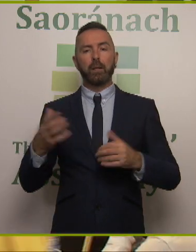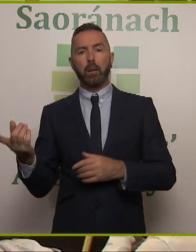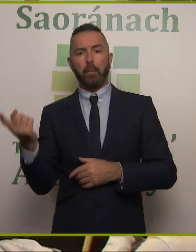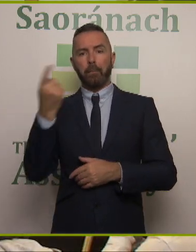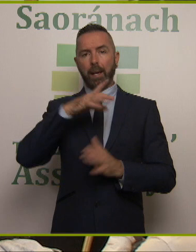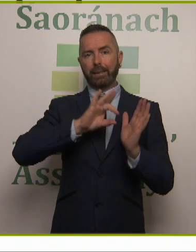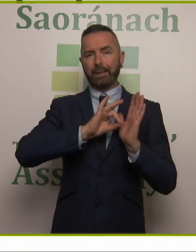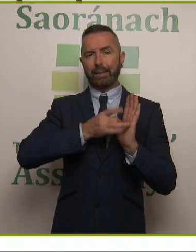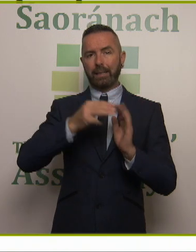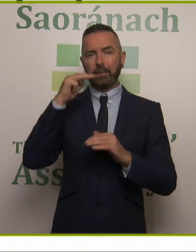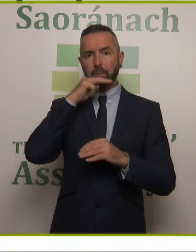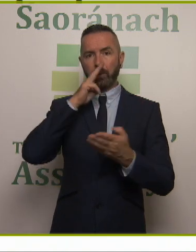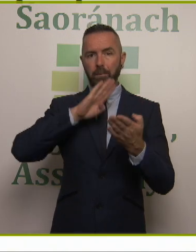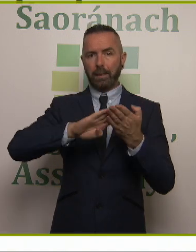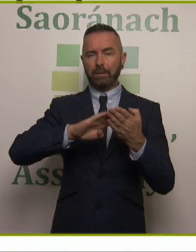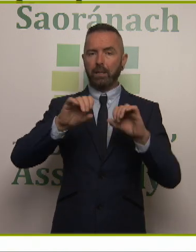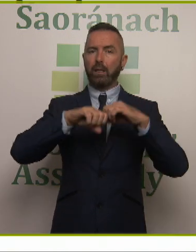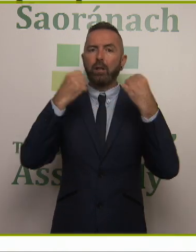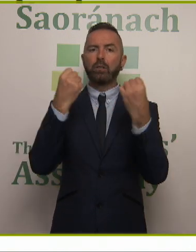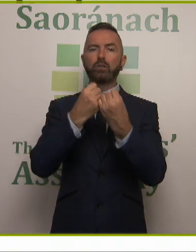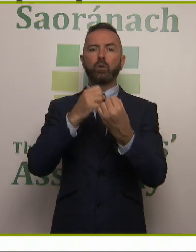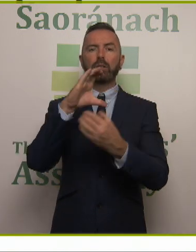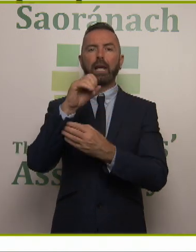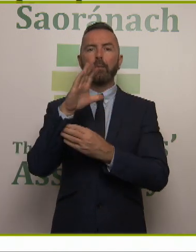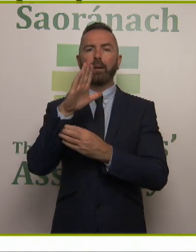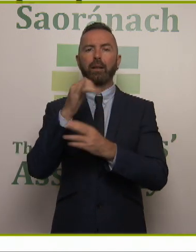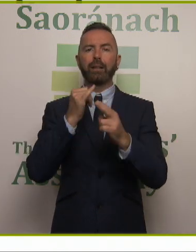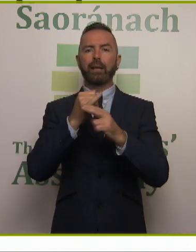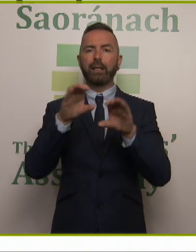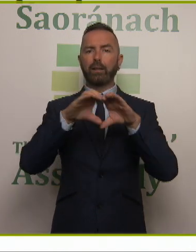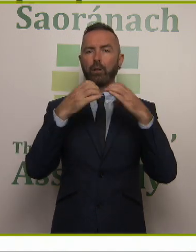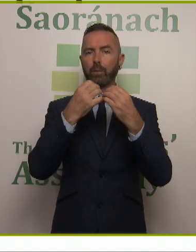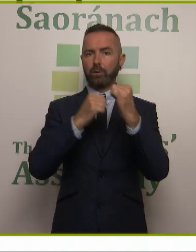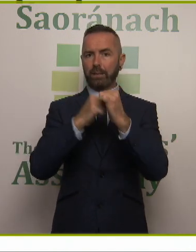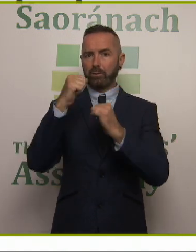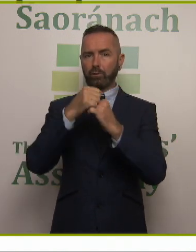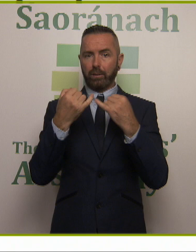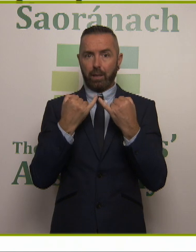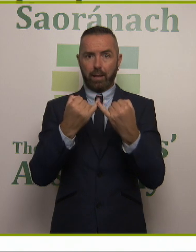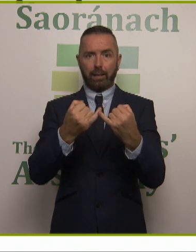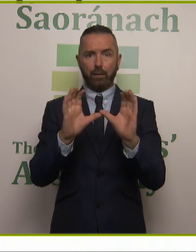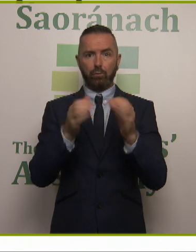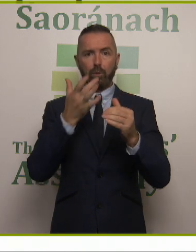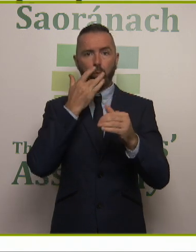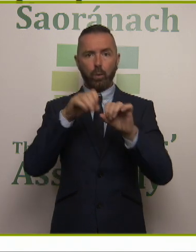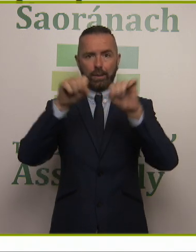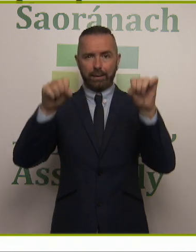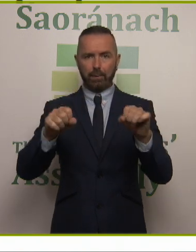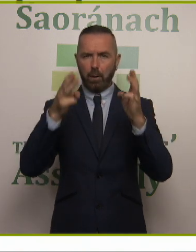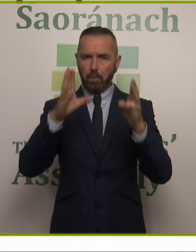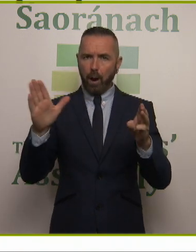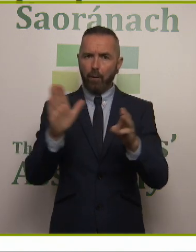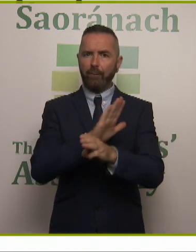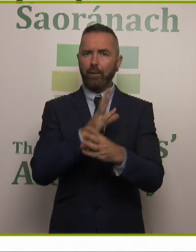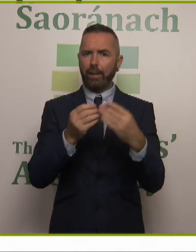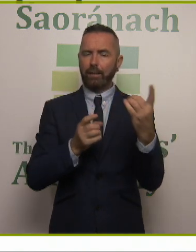message, the social capital that exists within community structures like group water schemes is a powerful tool.